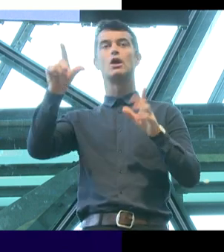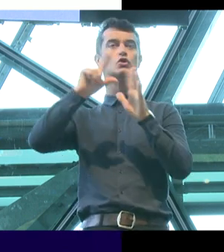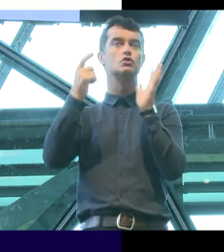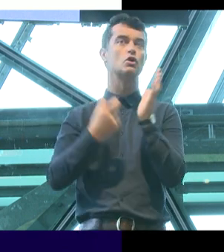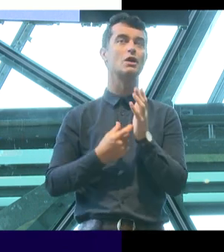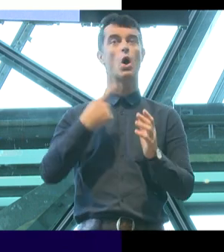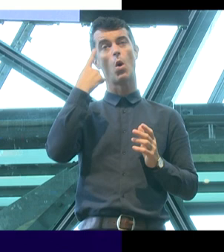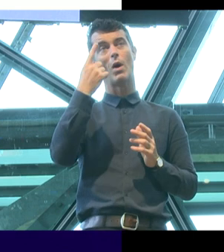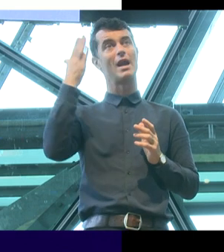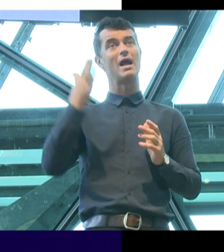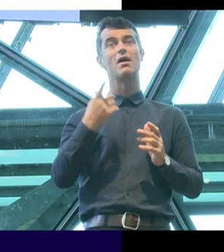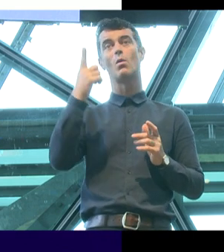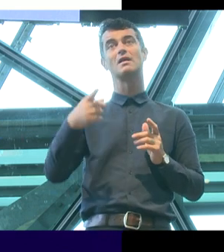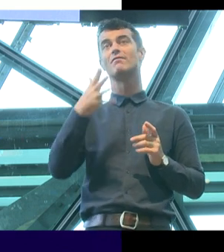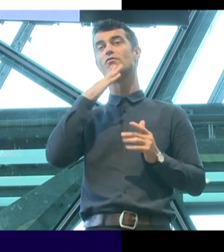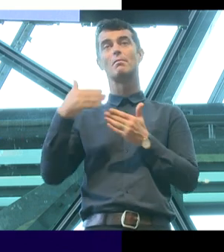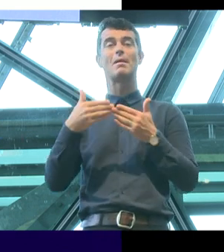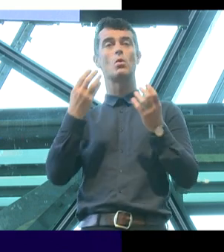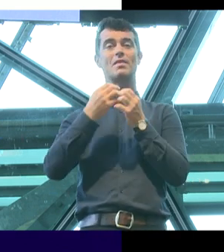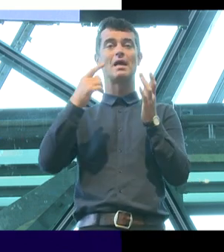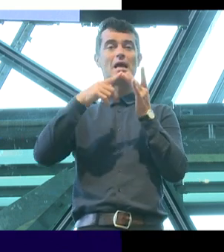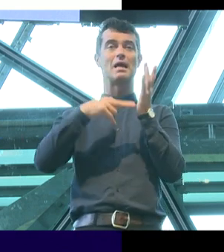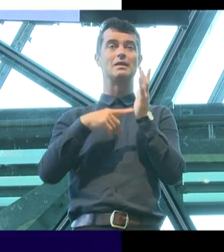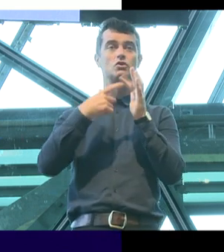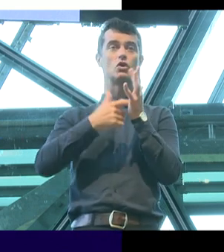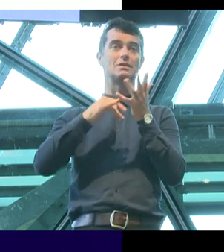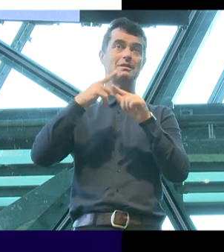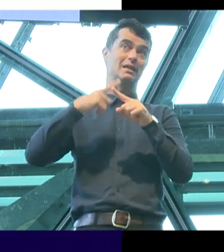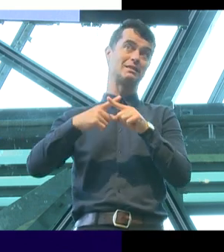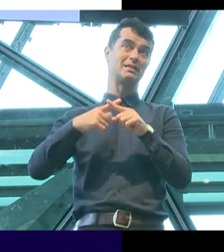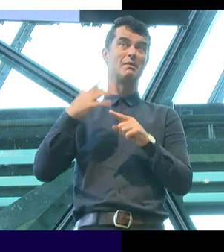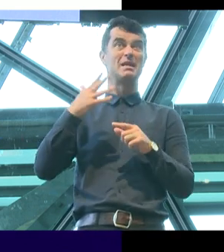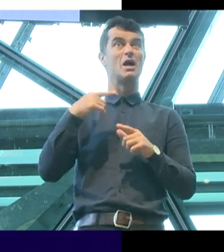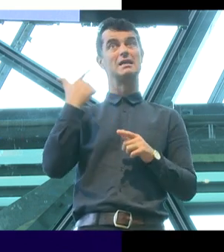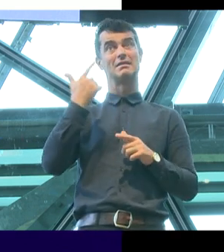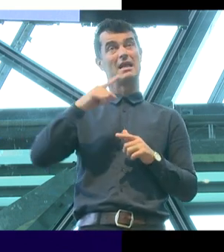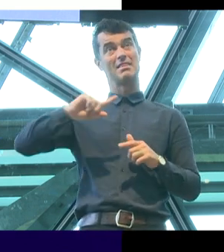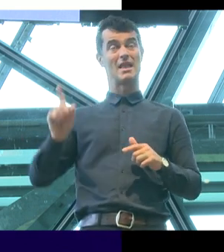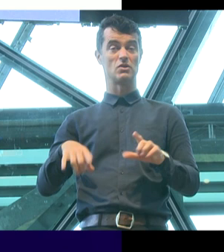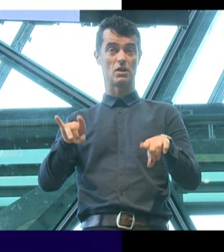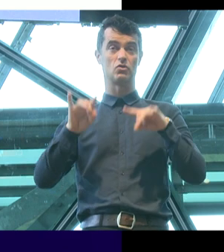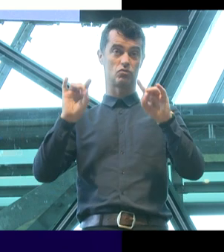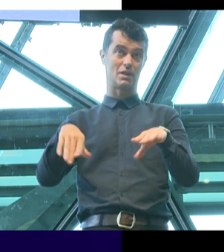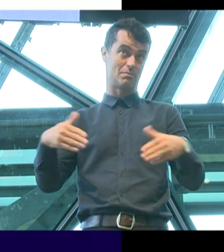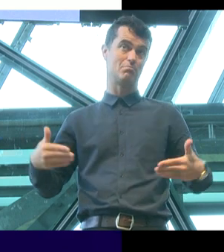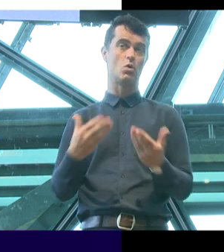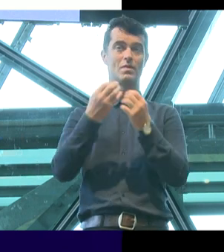roughly one in 1,500 babies born with intersex conditions. That's close to 17,000 Australians.